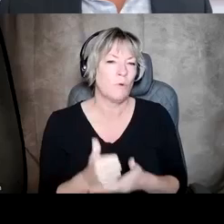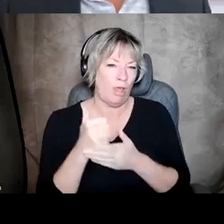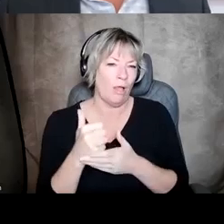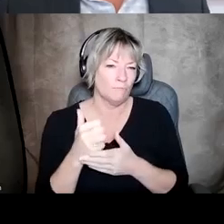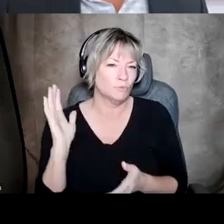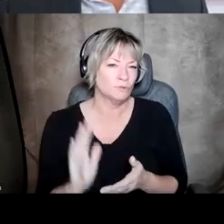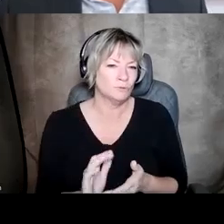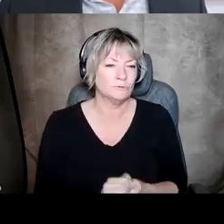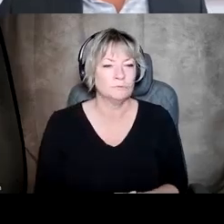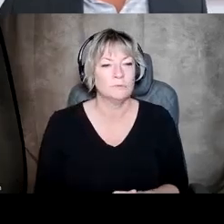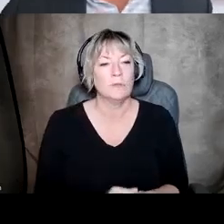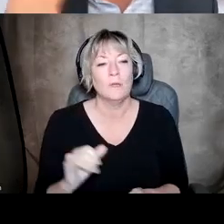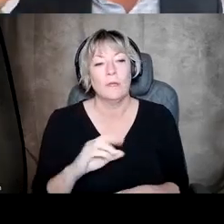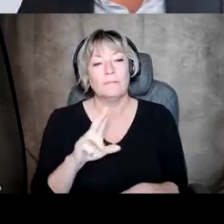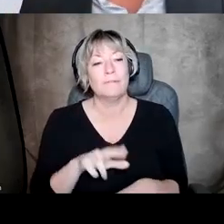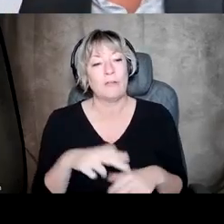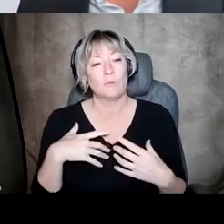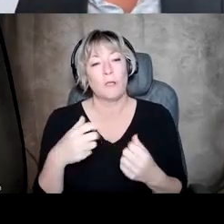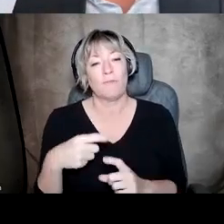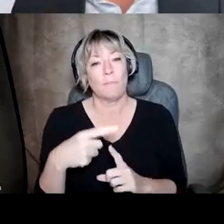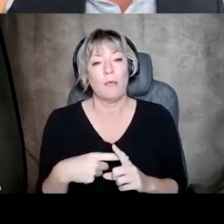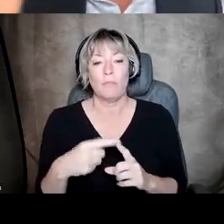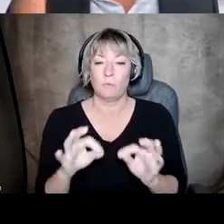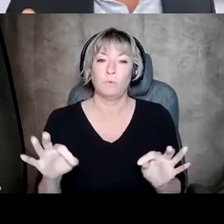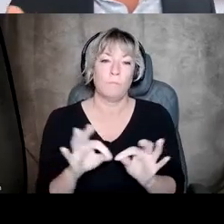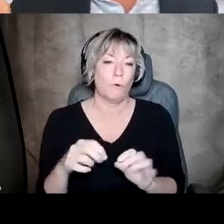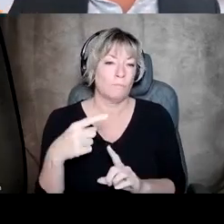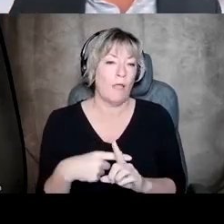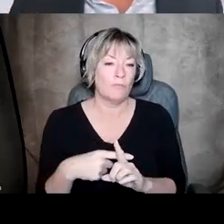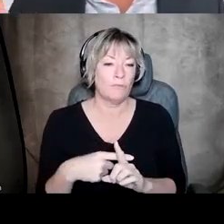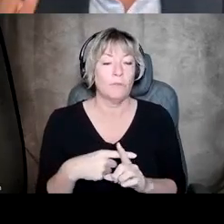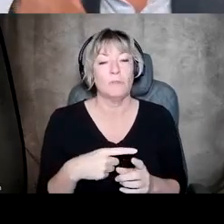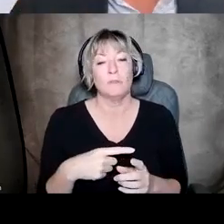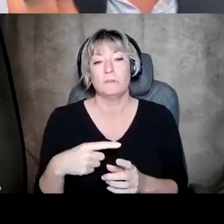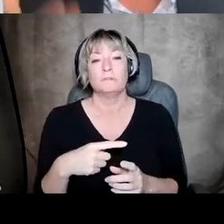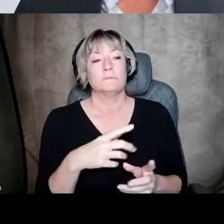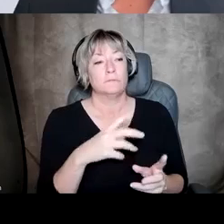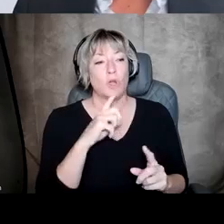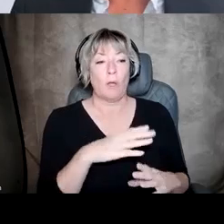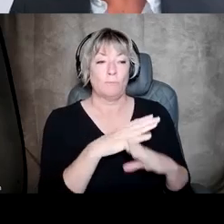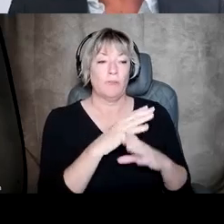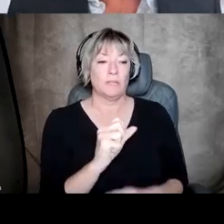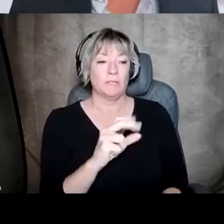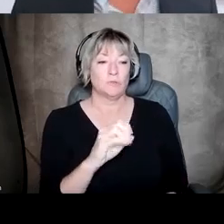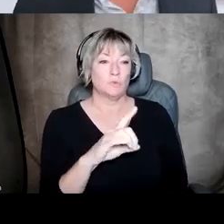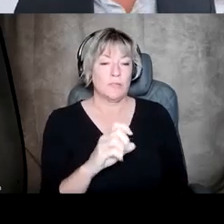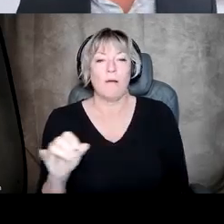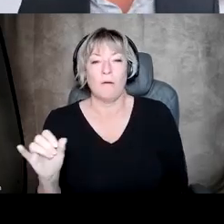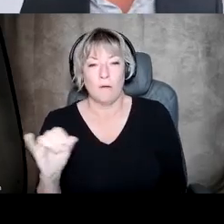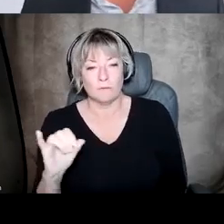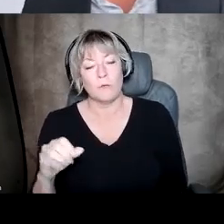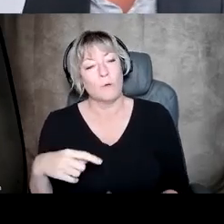Oh, there's also National Recovery Month. This is a big month. So we're not only just talking about preventing suicide, we're also